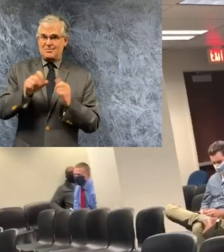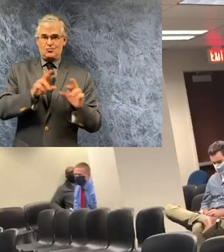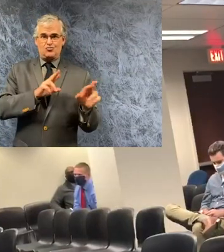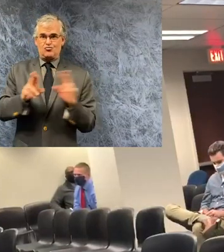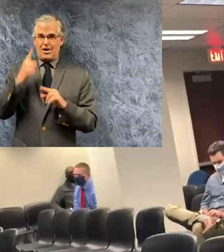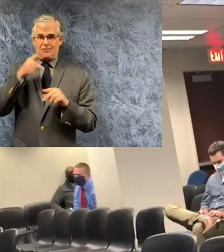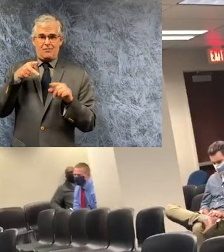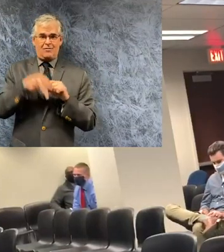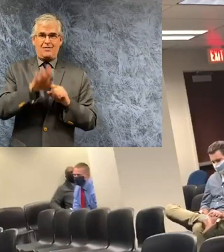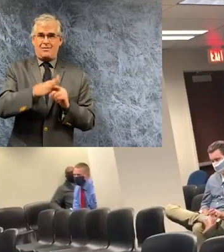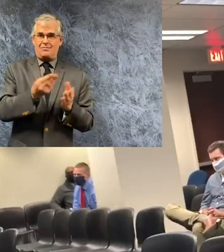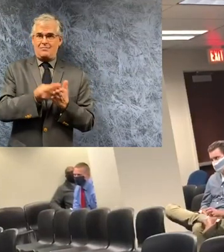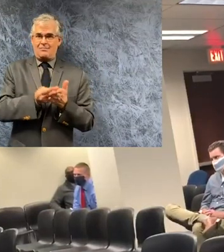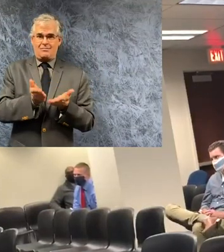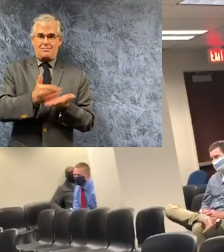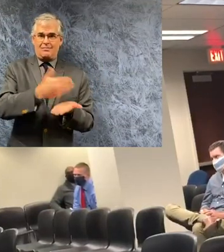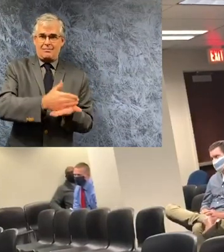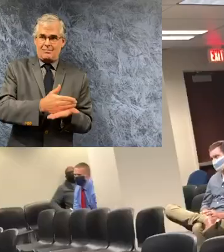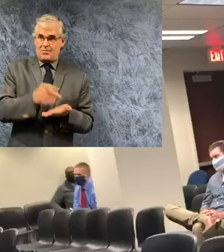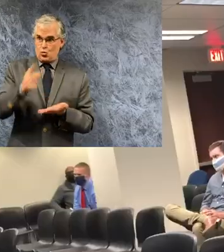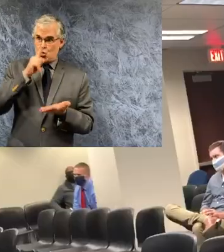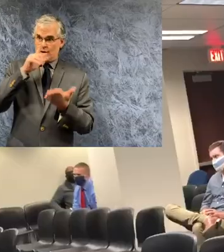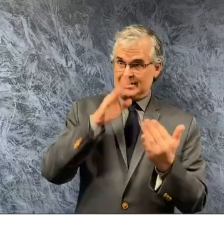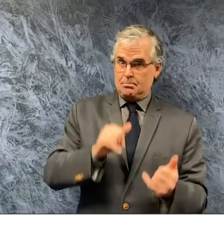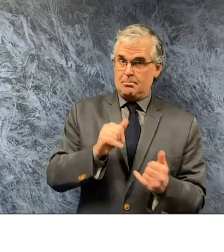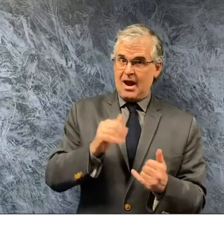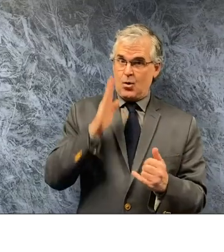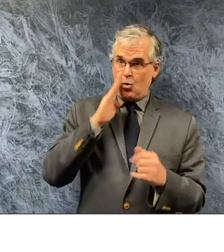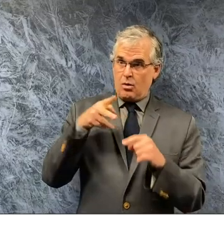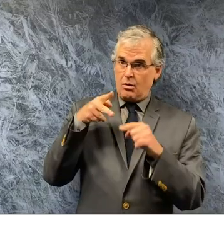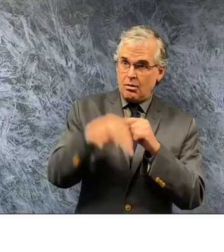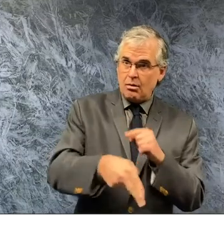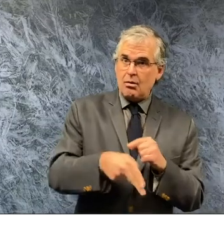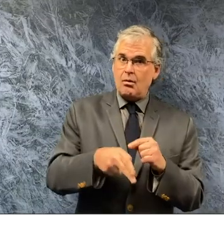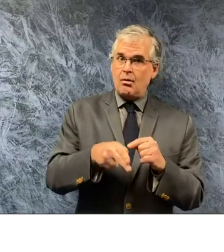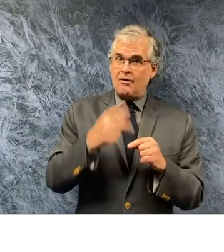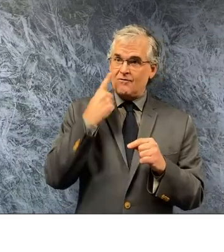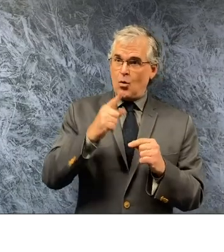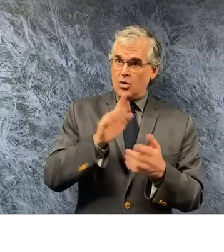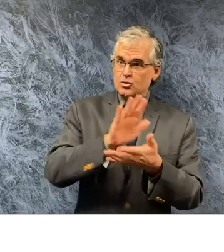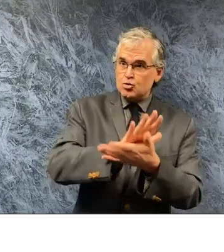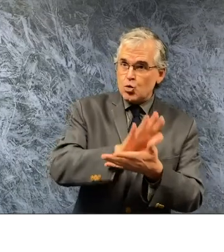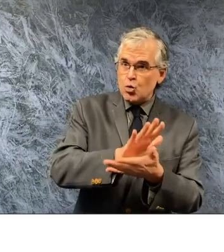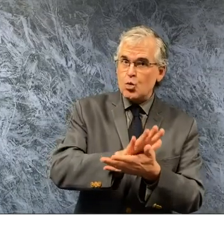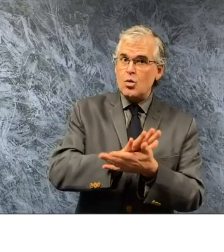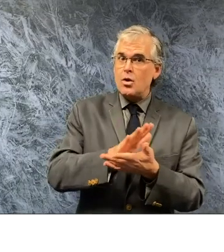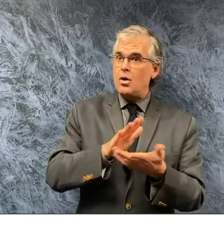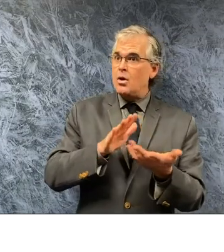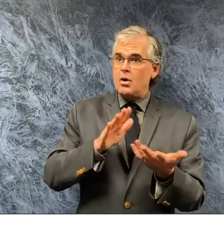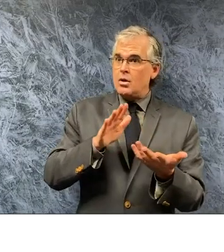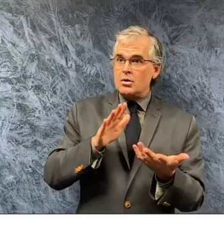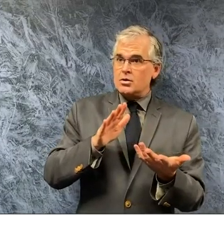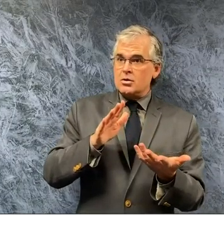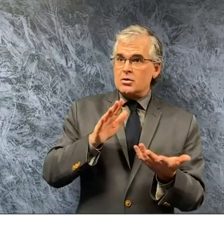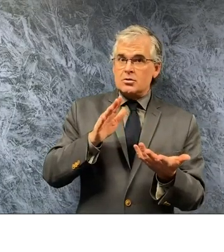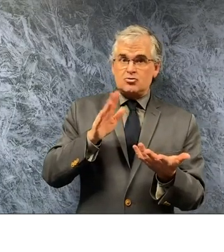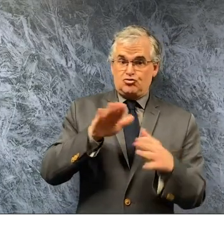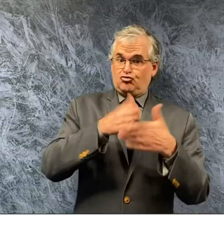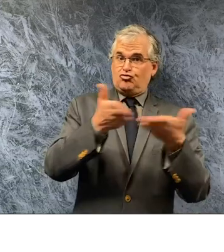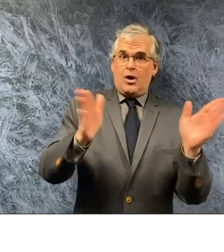reductions to education spending that the state spends the school for people spending or categorical funding